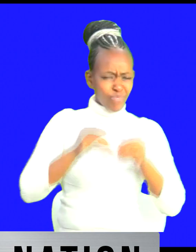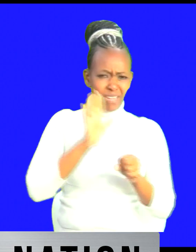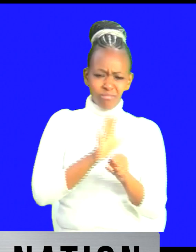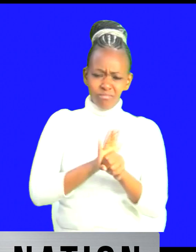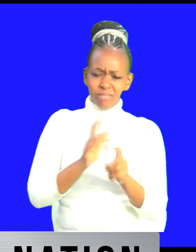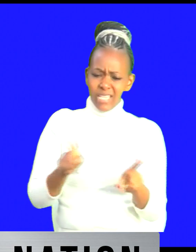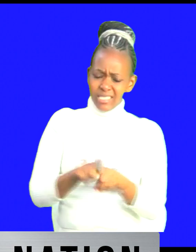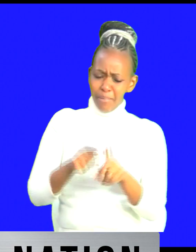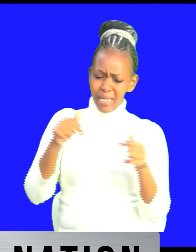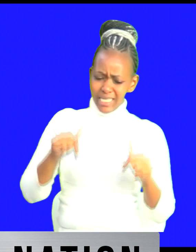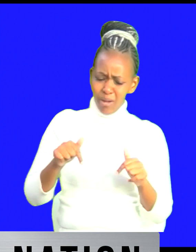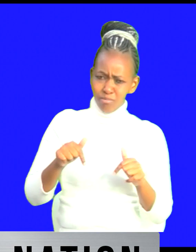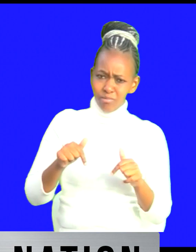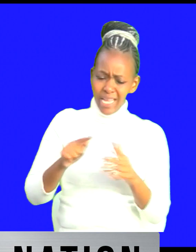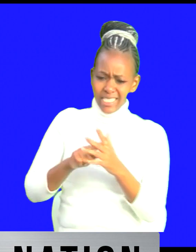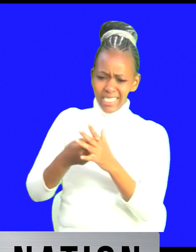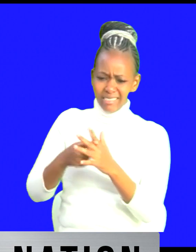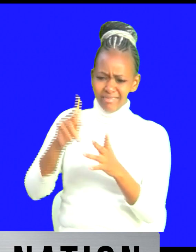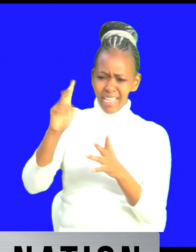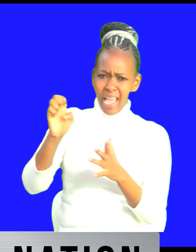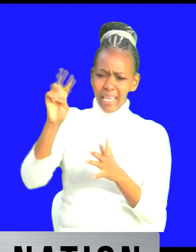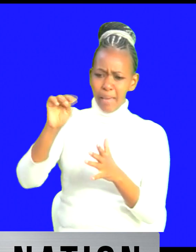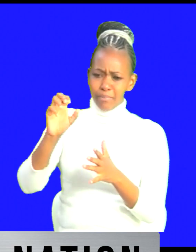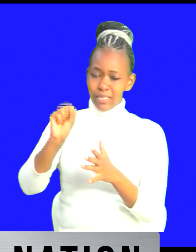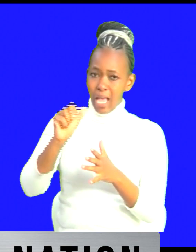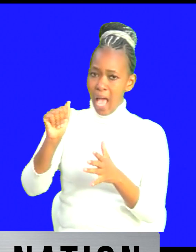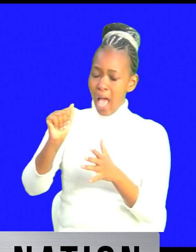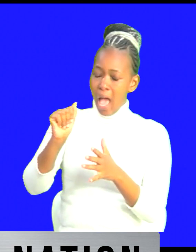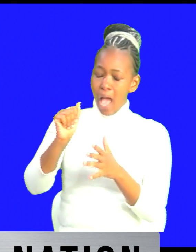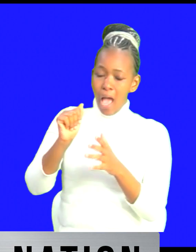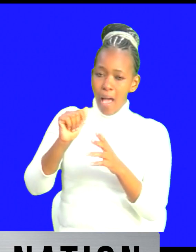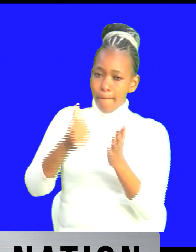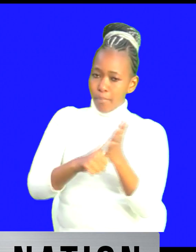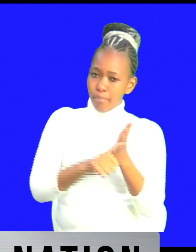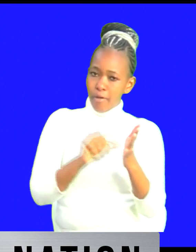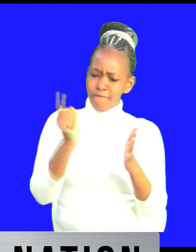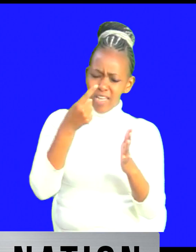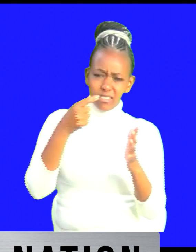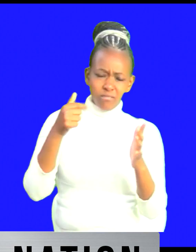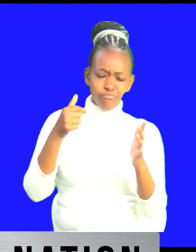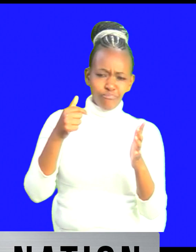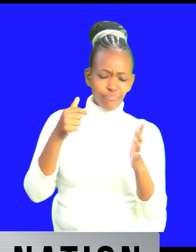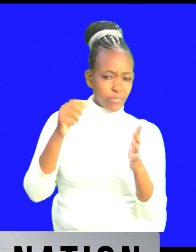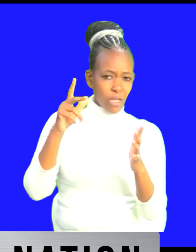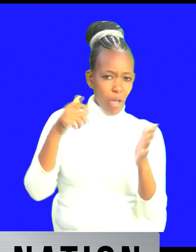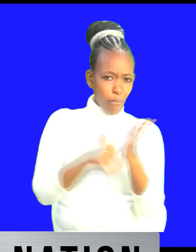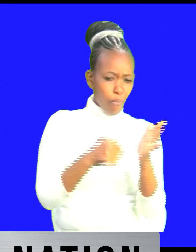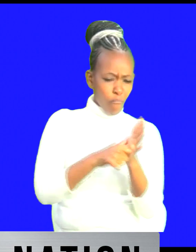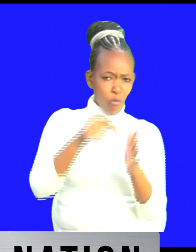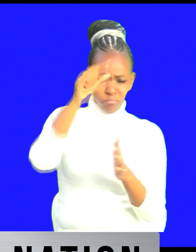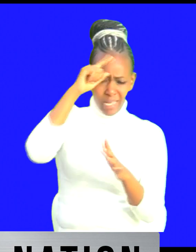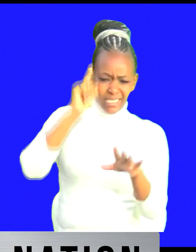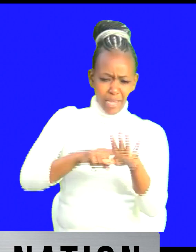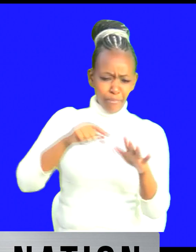different uh it started with the cancer issue uh this was the first really the first scandal for this government immediately